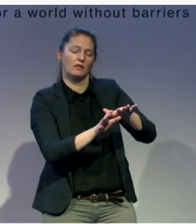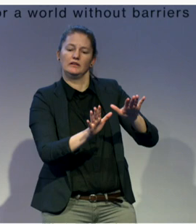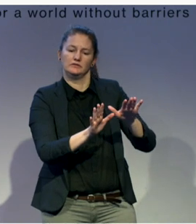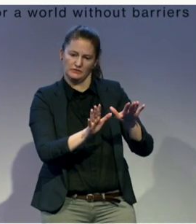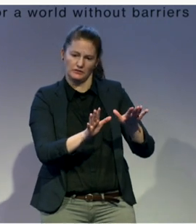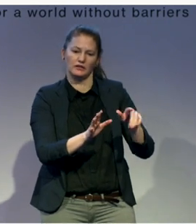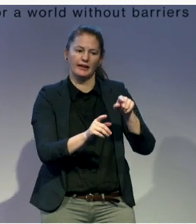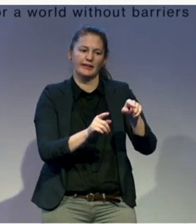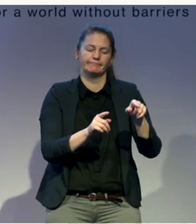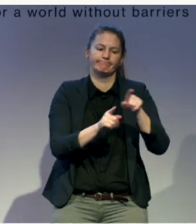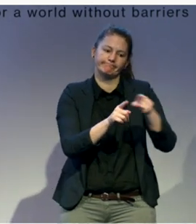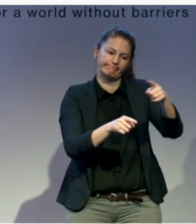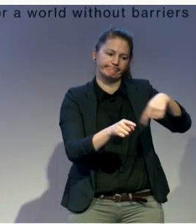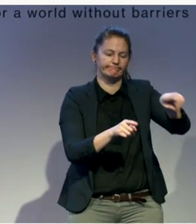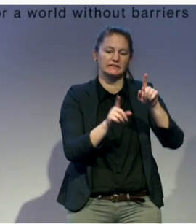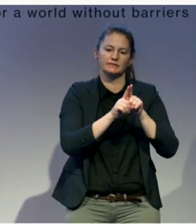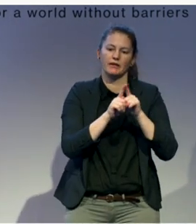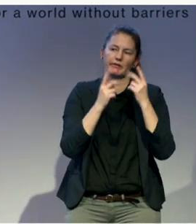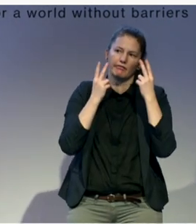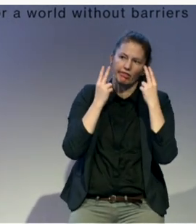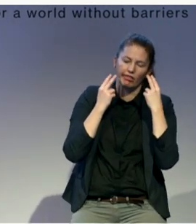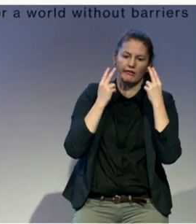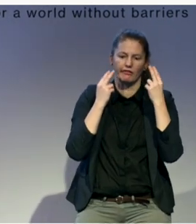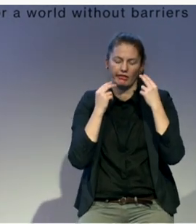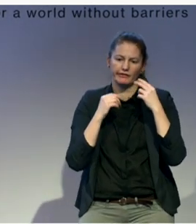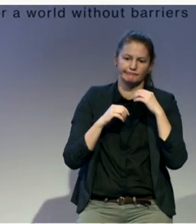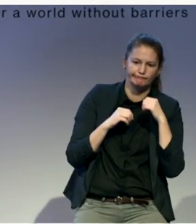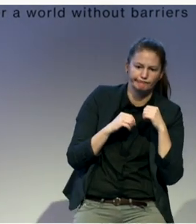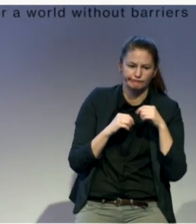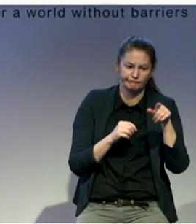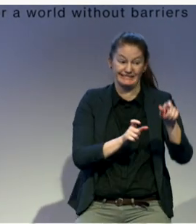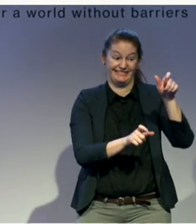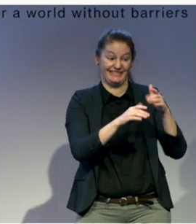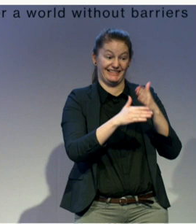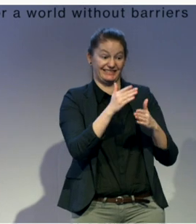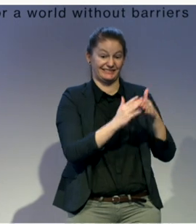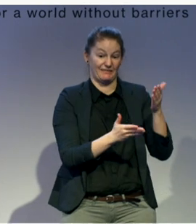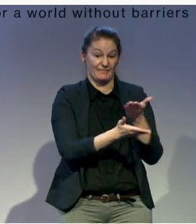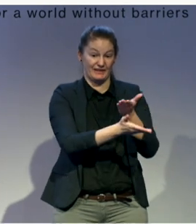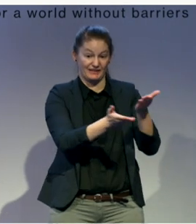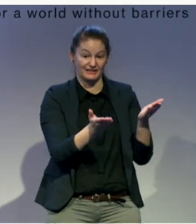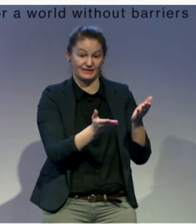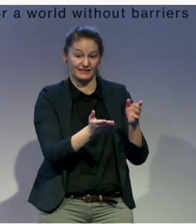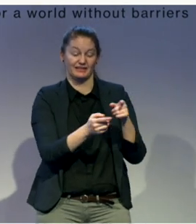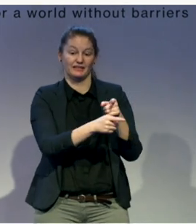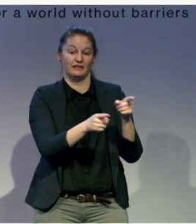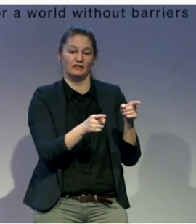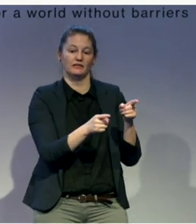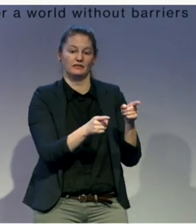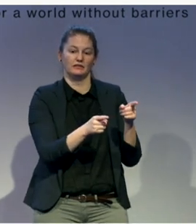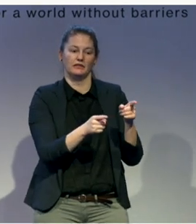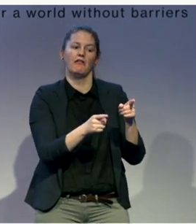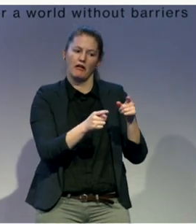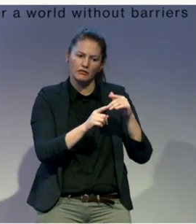seen in the democratic process and the people with disabilities were in the front face. So in this instance, the